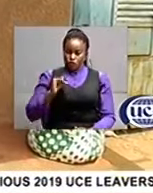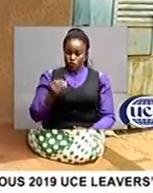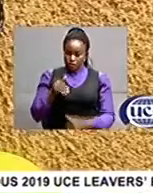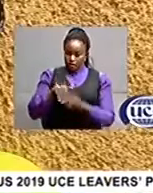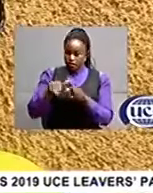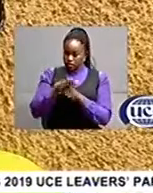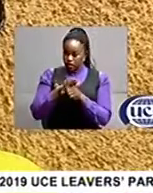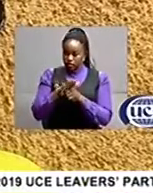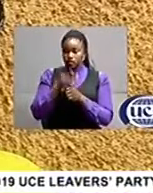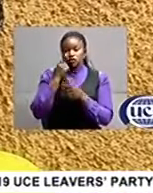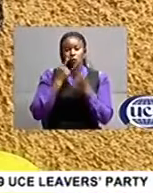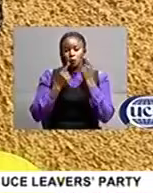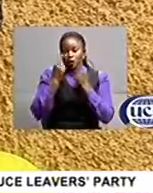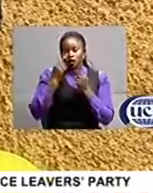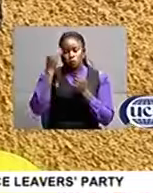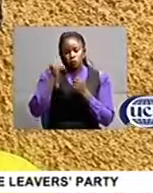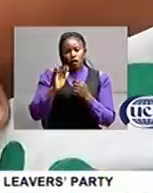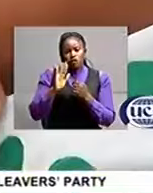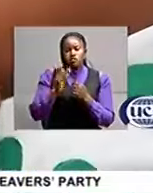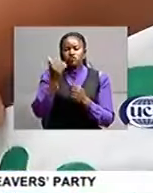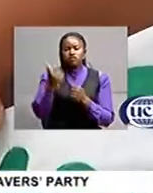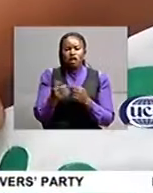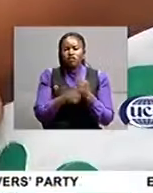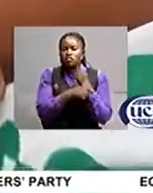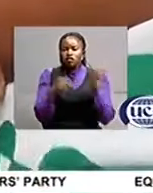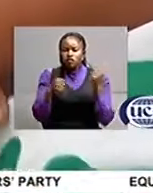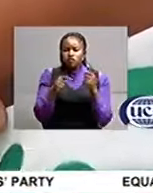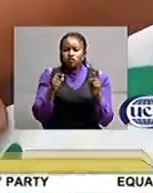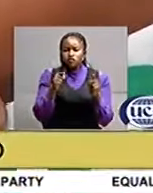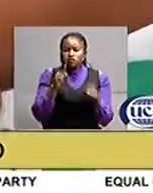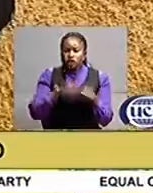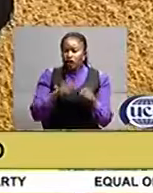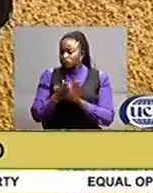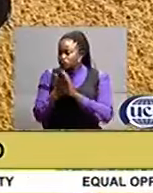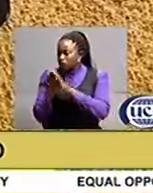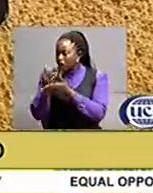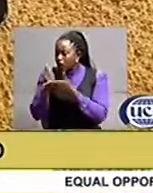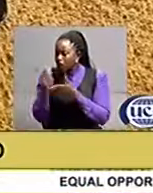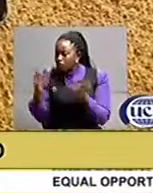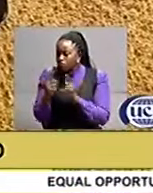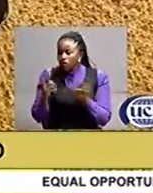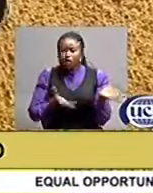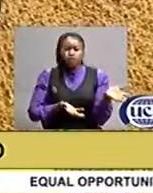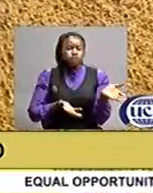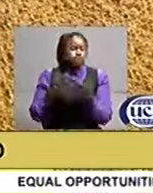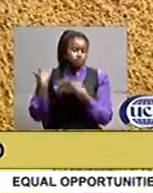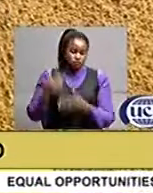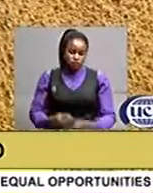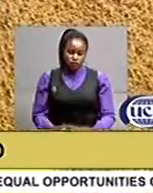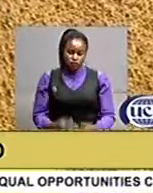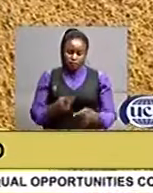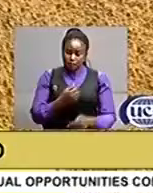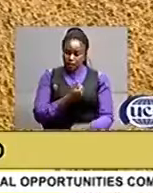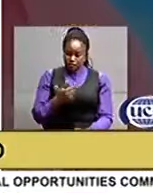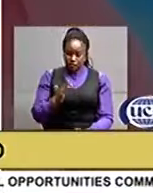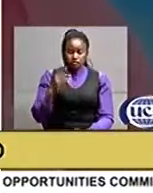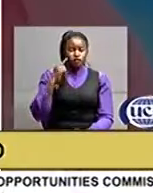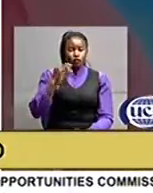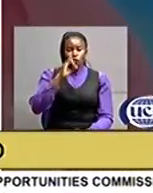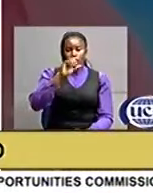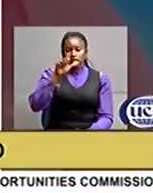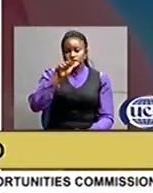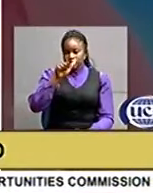in tears after a child thief allegedly vanished with her child kabugo yoneki the mother of masireka isaac